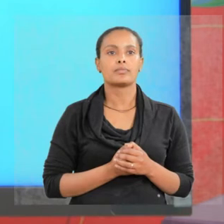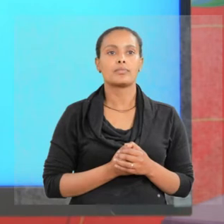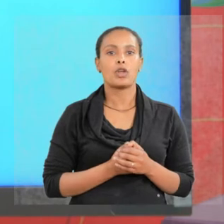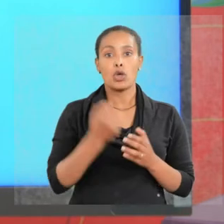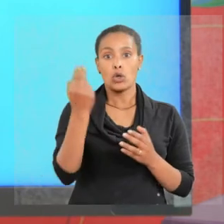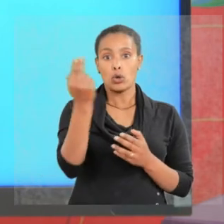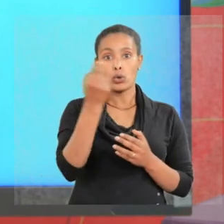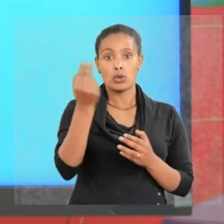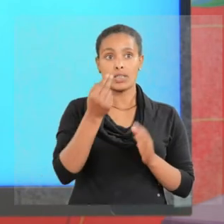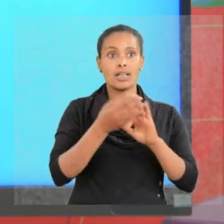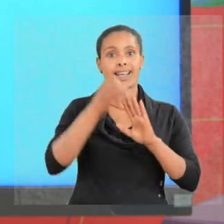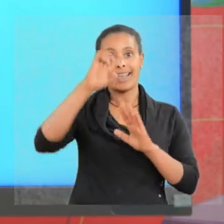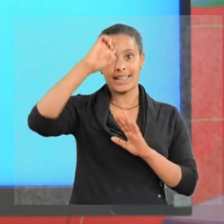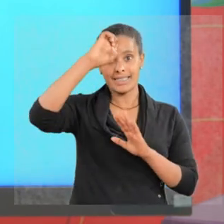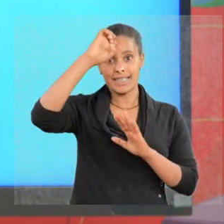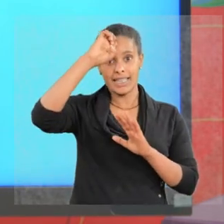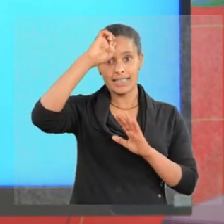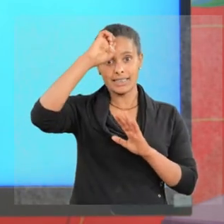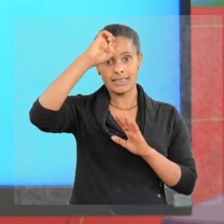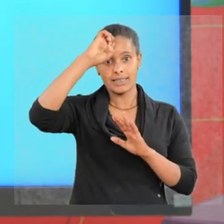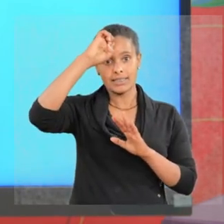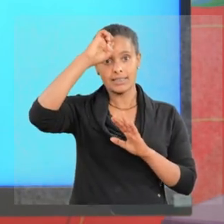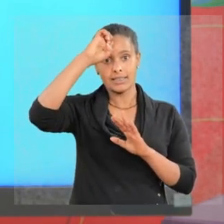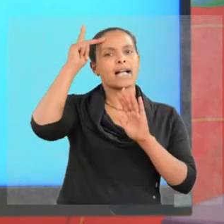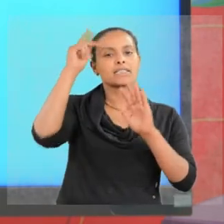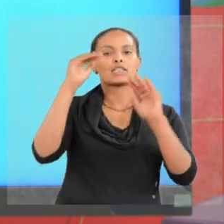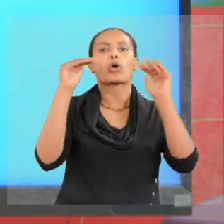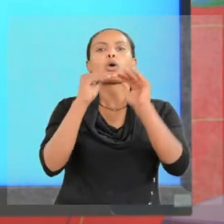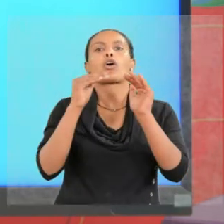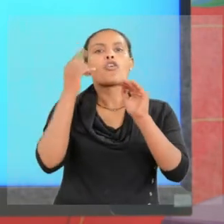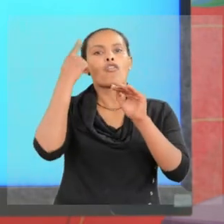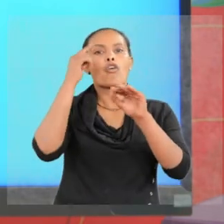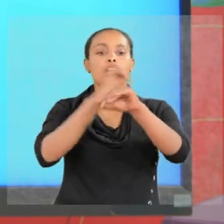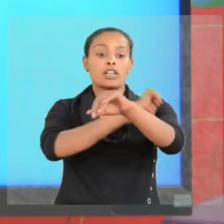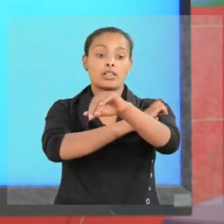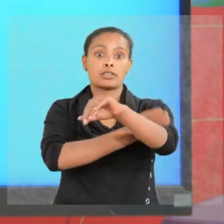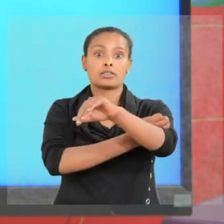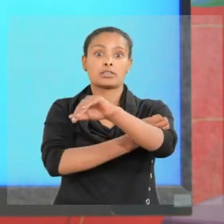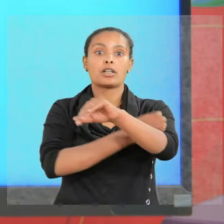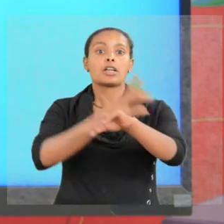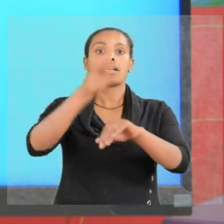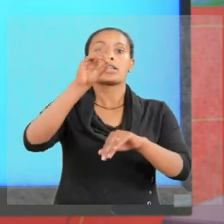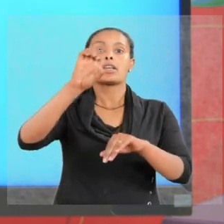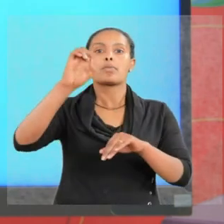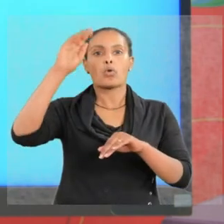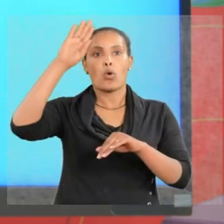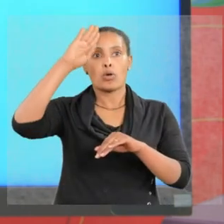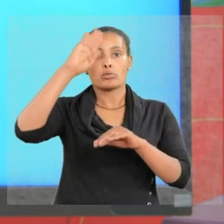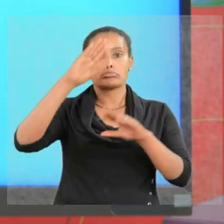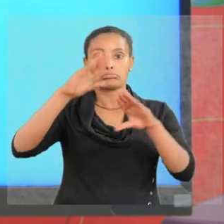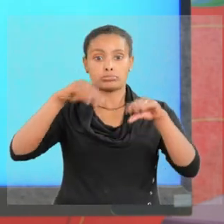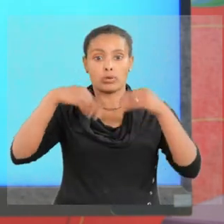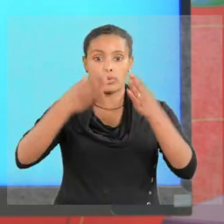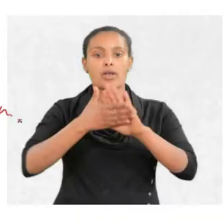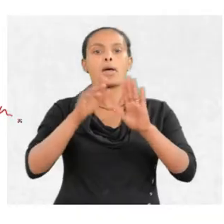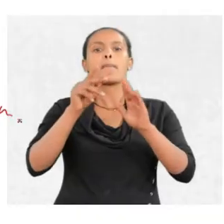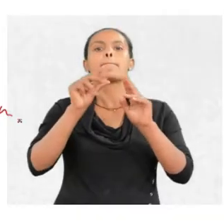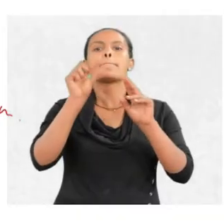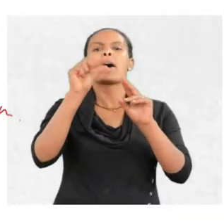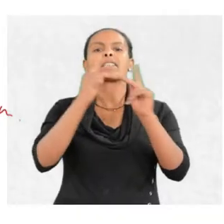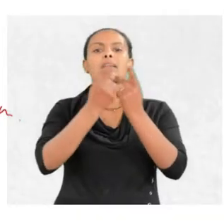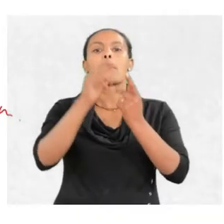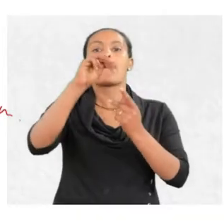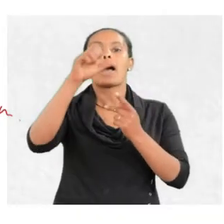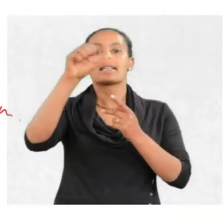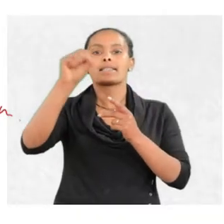Using Einstein's equation and Planck's equation for energy, de Broglie proposed that a particle with a mass